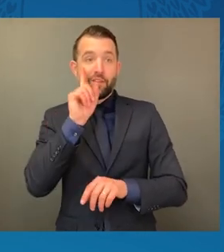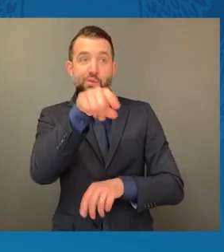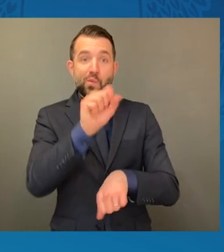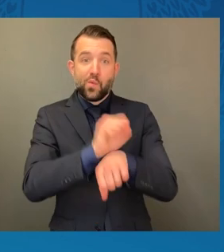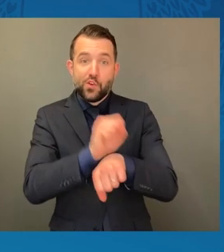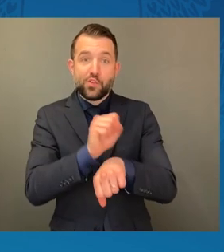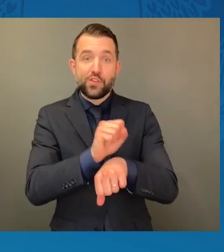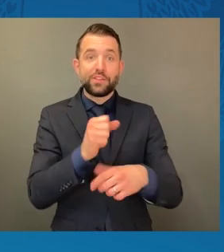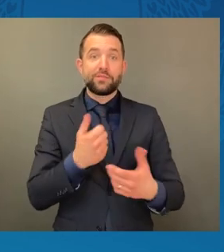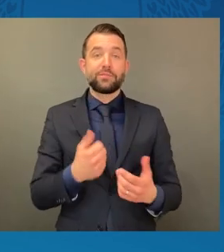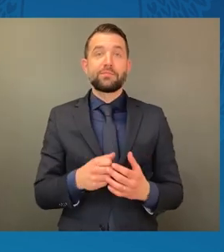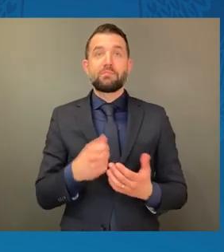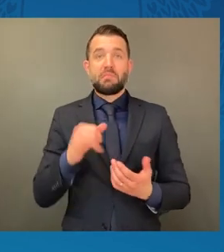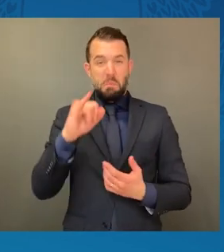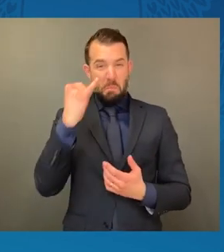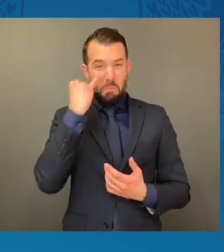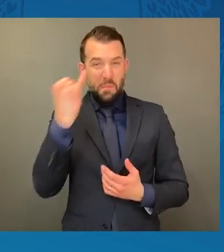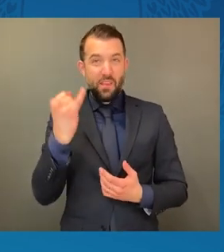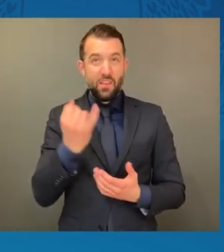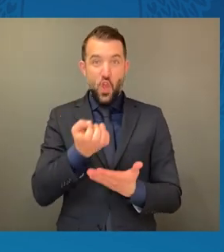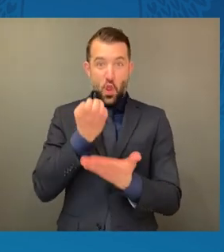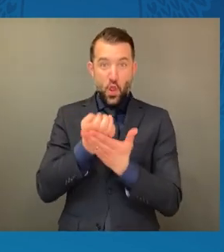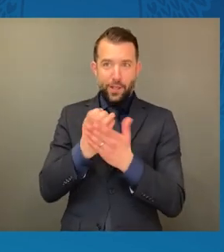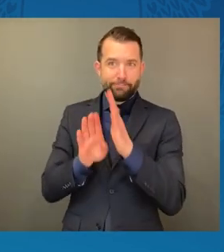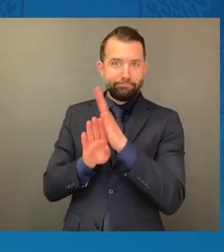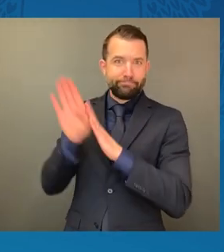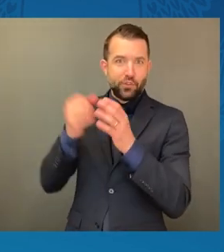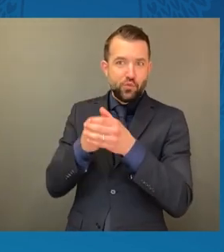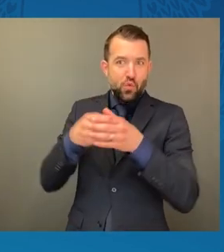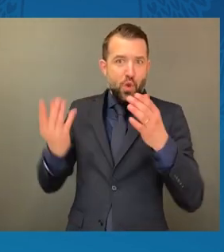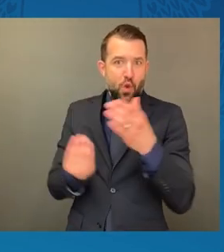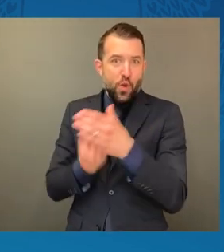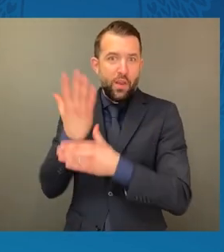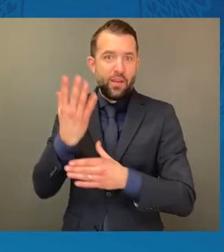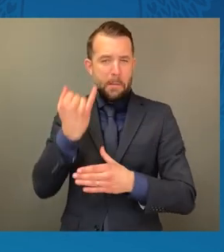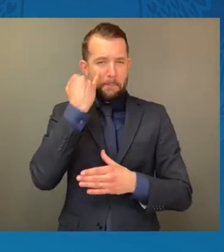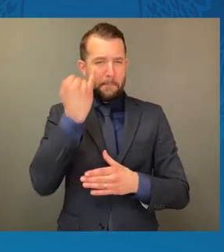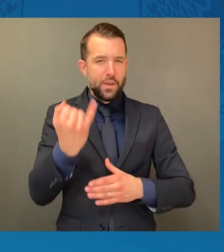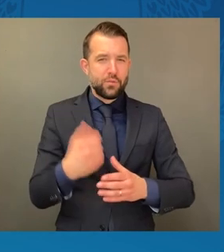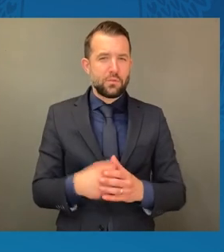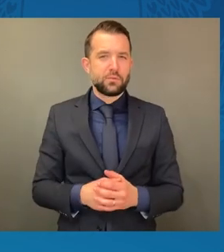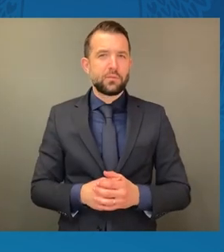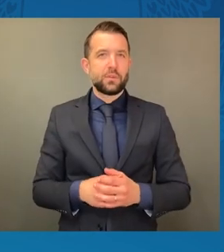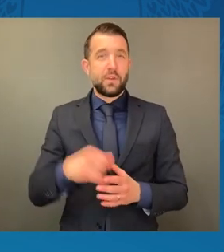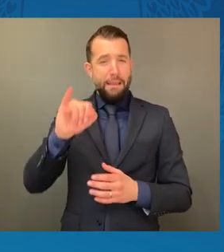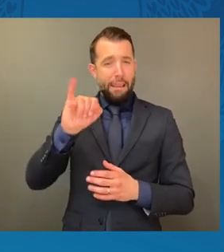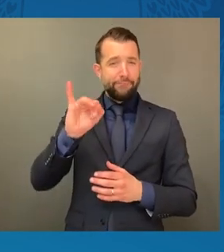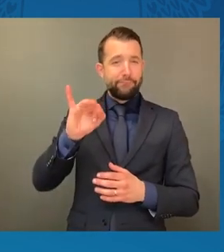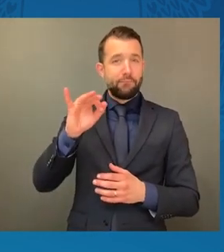and allow our economy to grow. Imagine that they produced zero emissions.